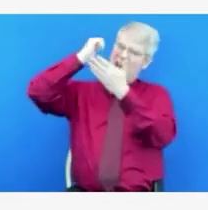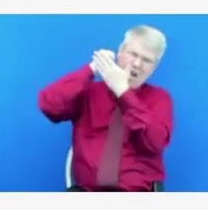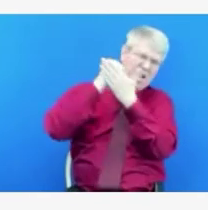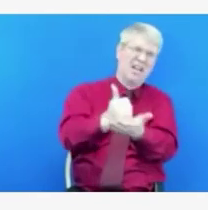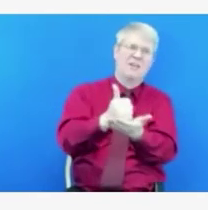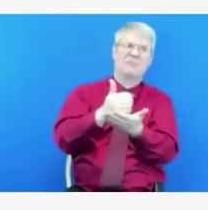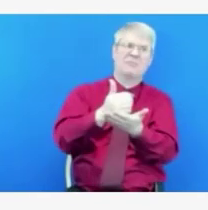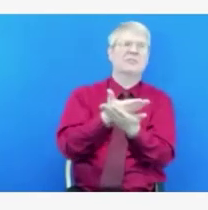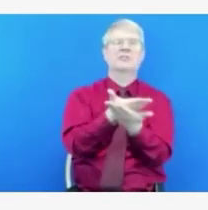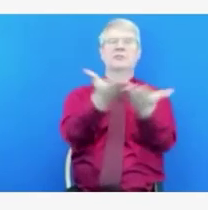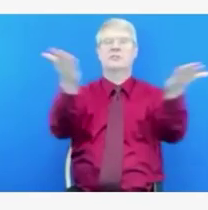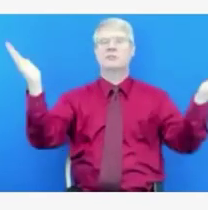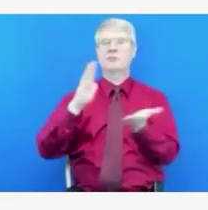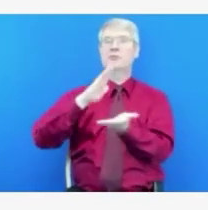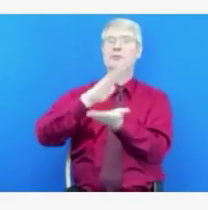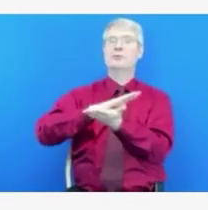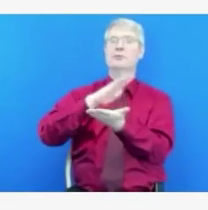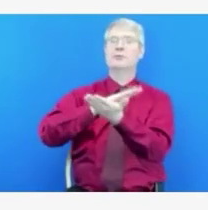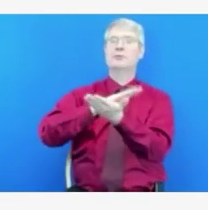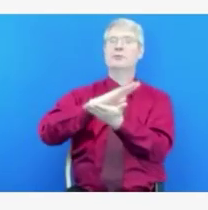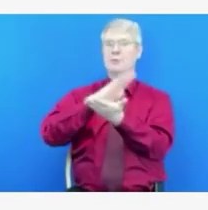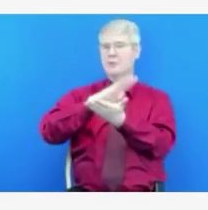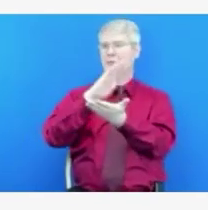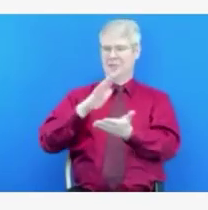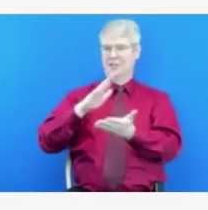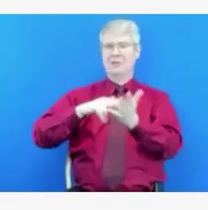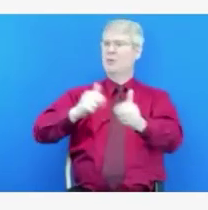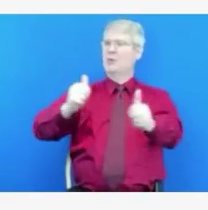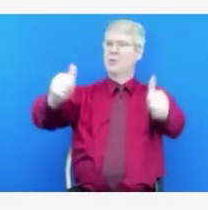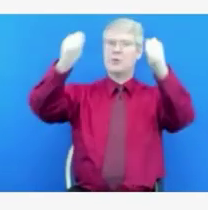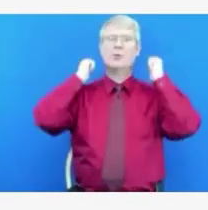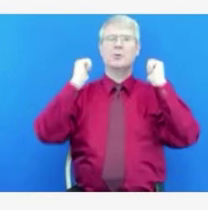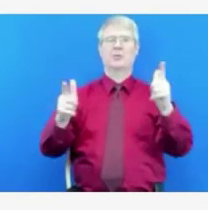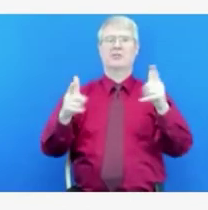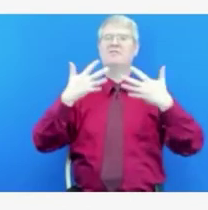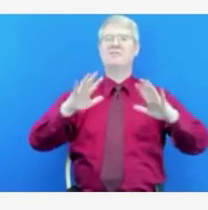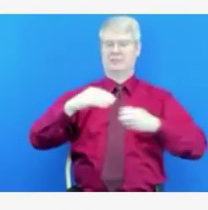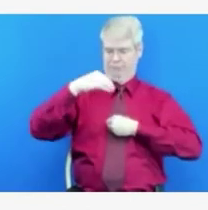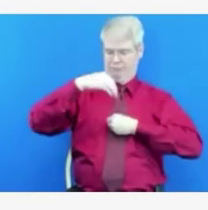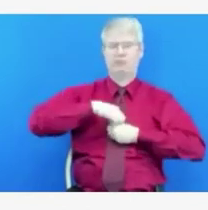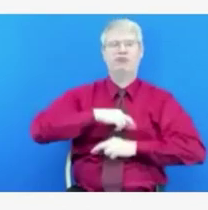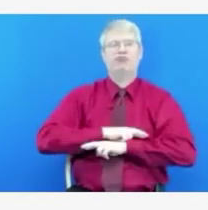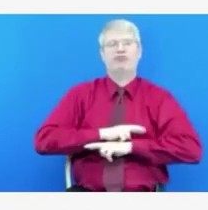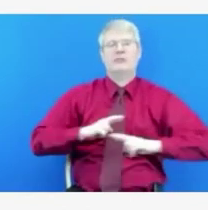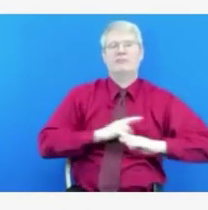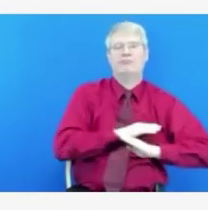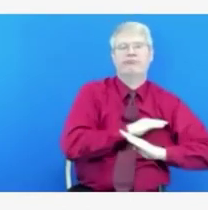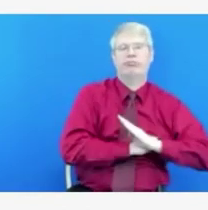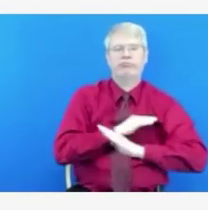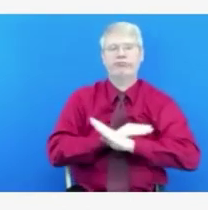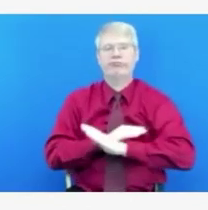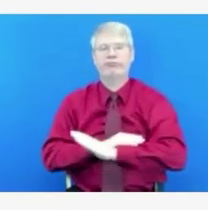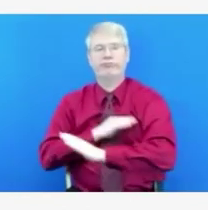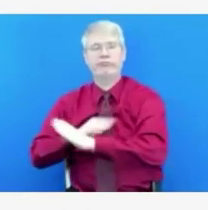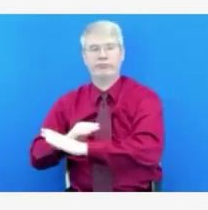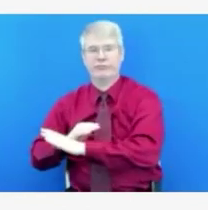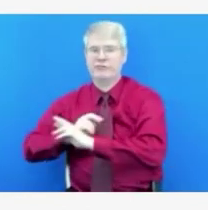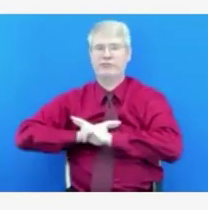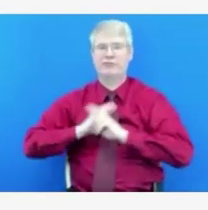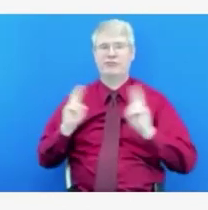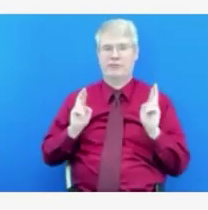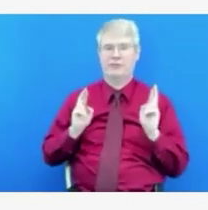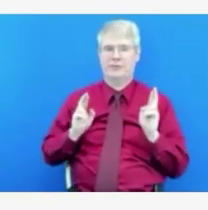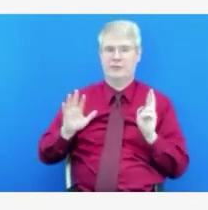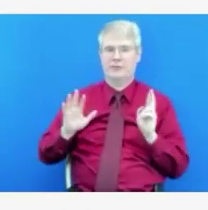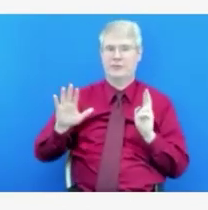will be incredibly helpful to us. We are already starting to plan for the rollout of that. It is a different dosing, a different formulation than